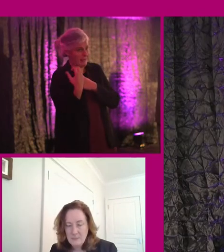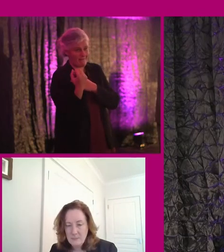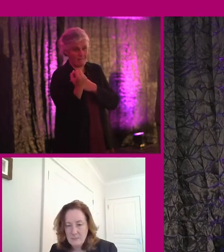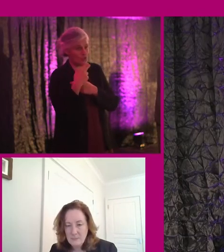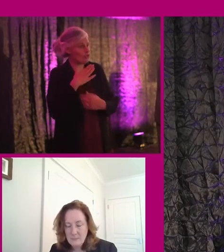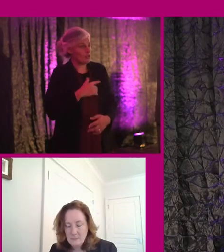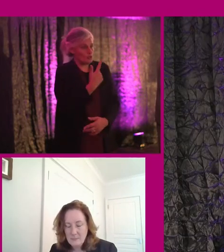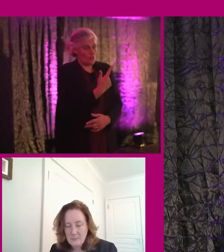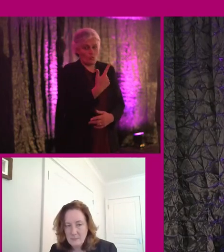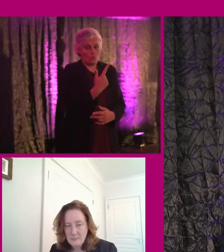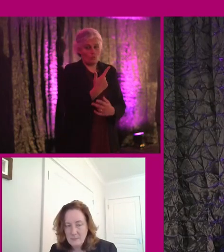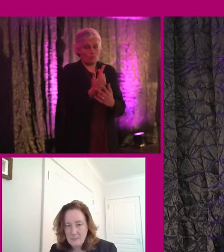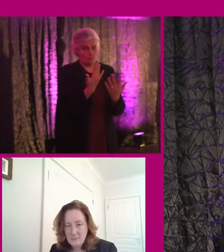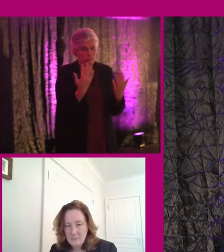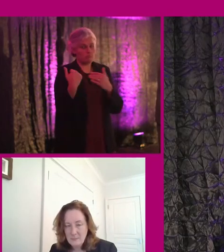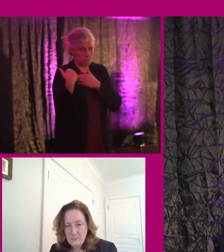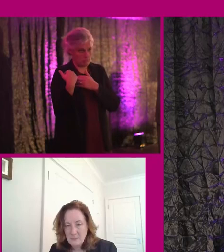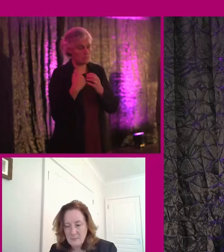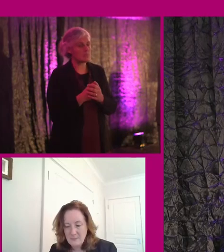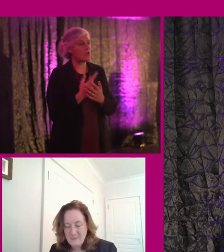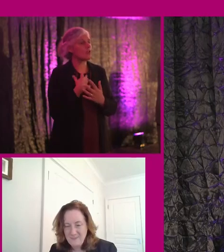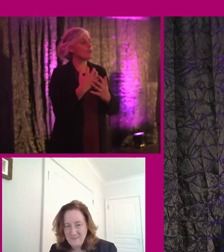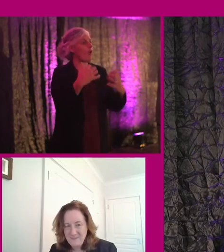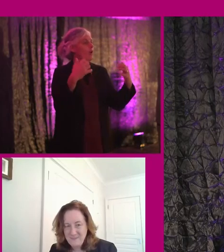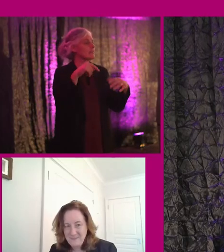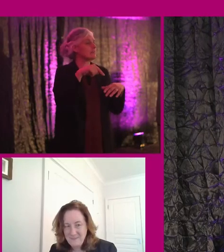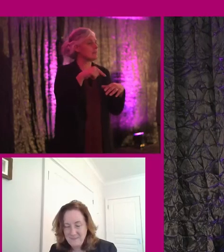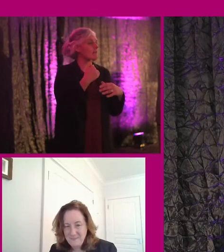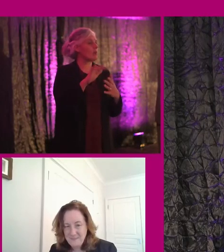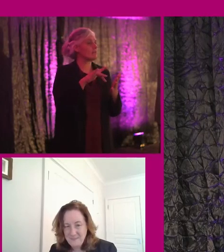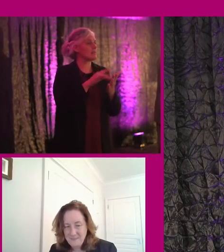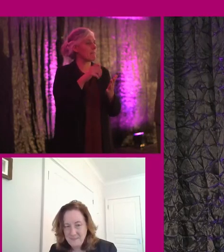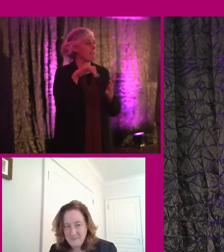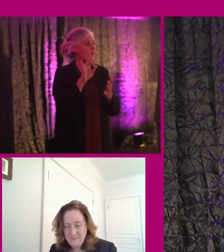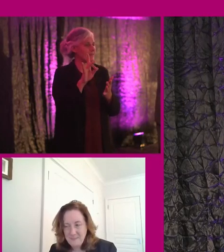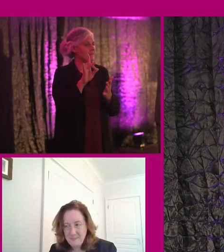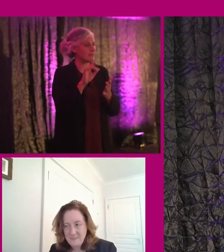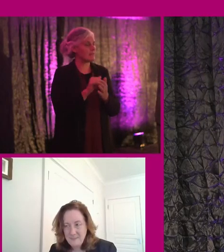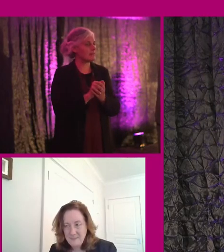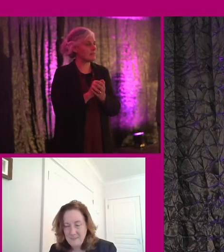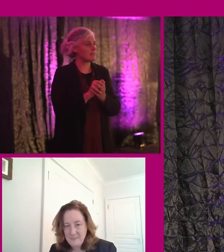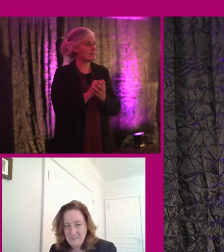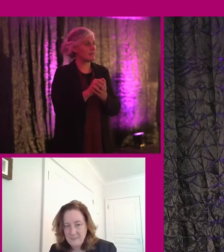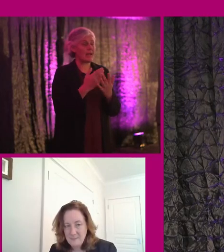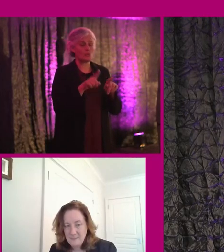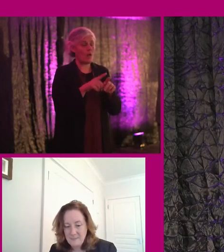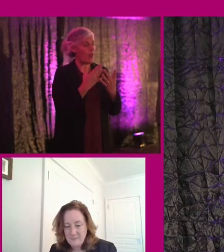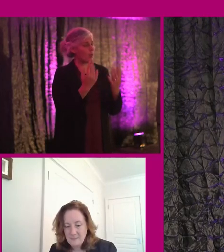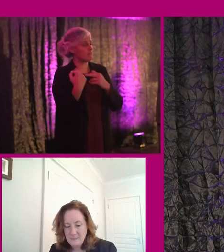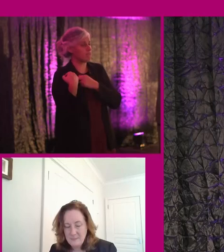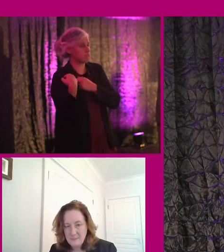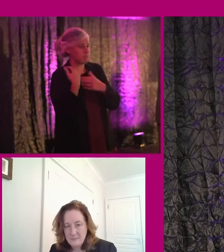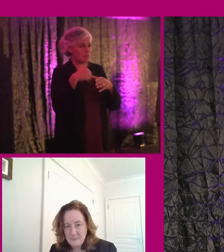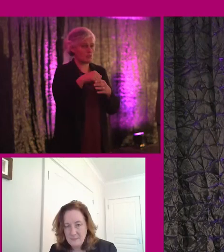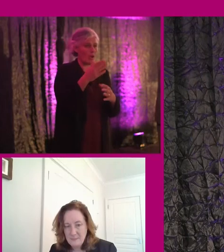hats. Liam McMunn is in the audience here from the central bank. He's wearing a number of hats, including being